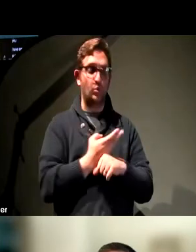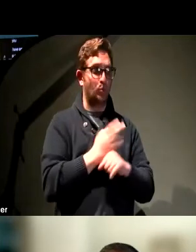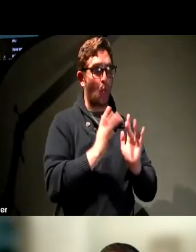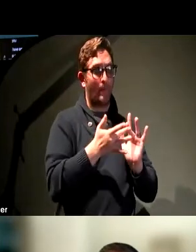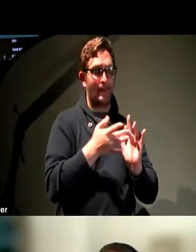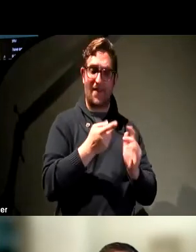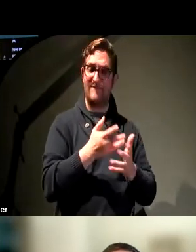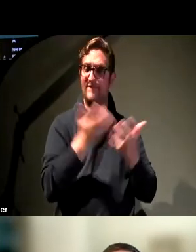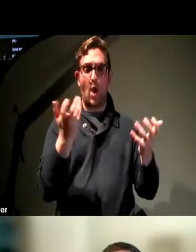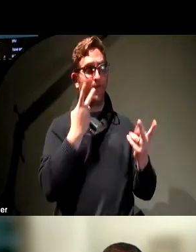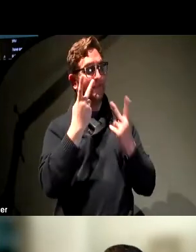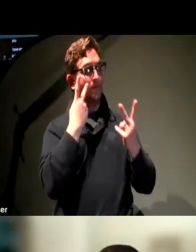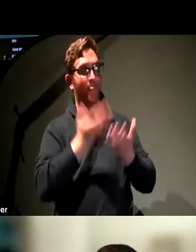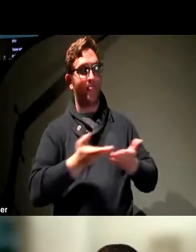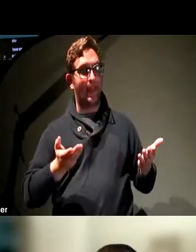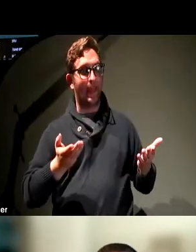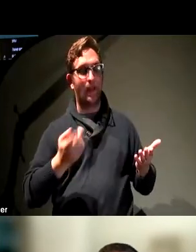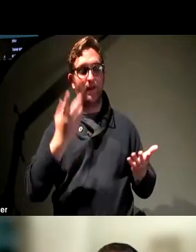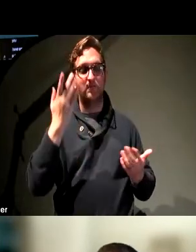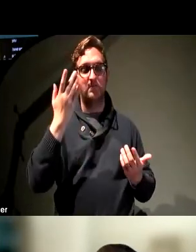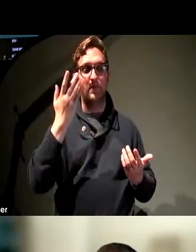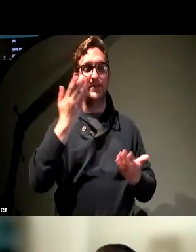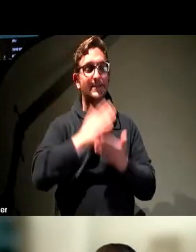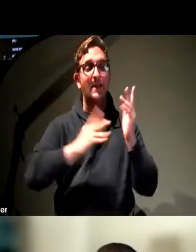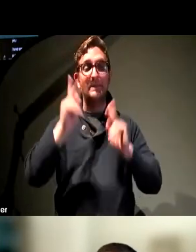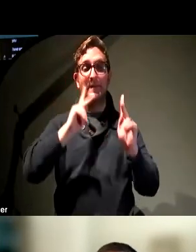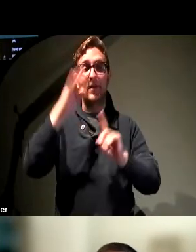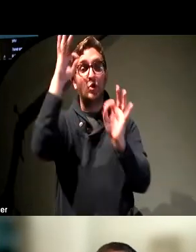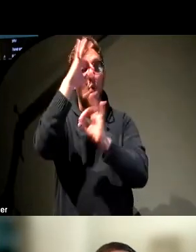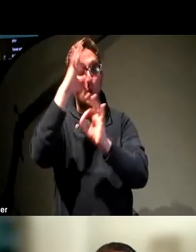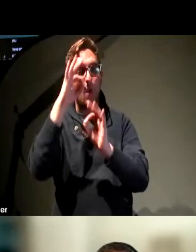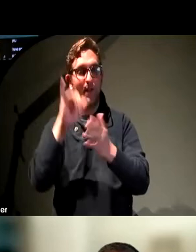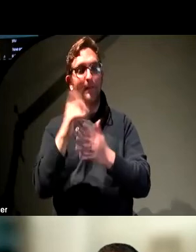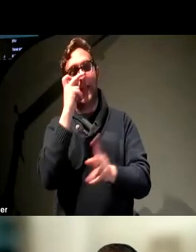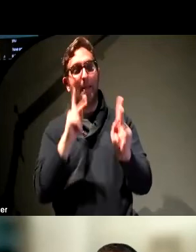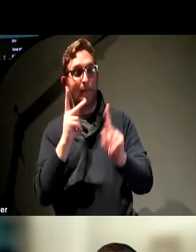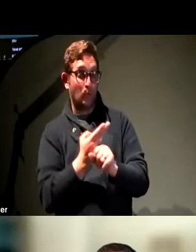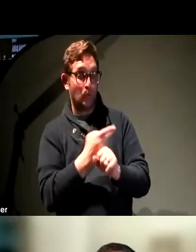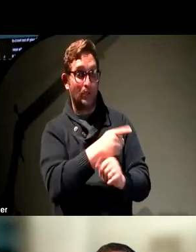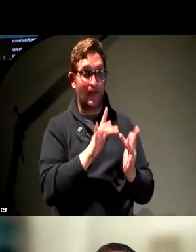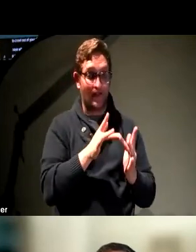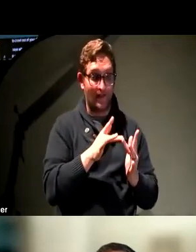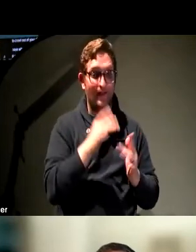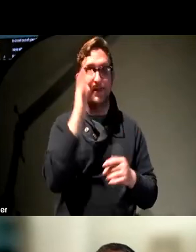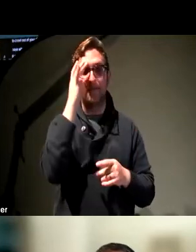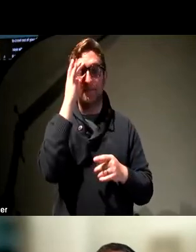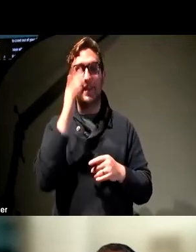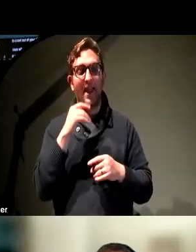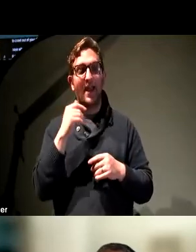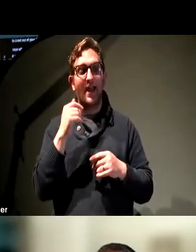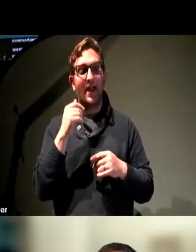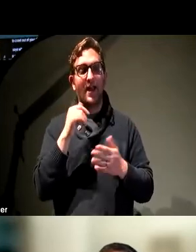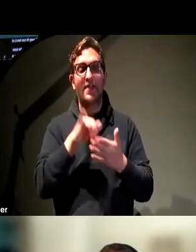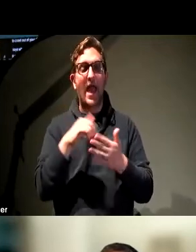Some of y'all might have heard that question. I've heard that question. It's paraphrased. People might have put the words in different order, but I don't hear that